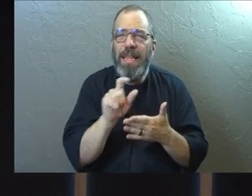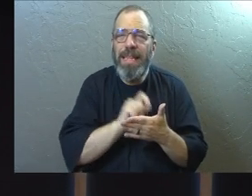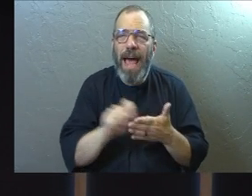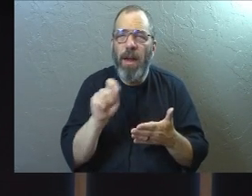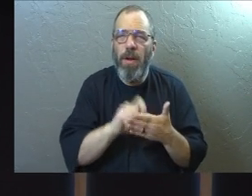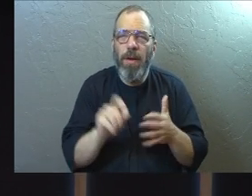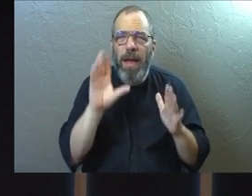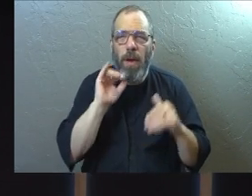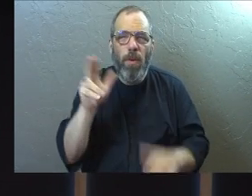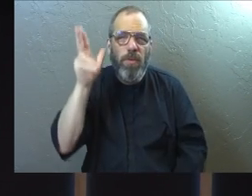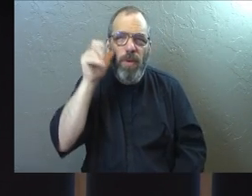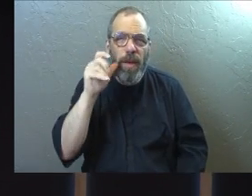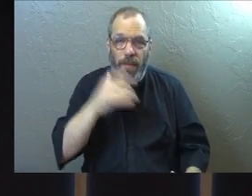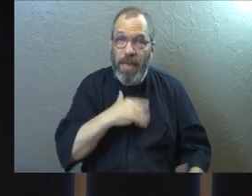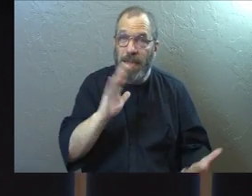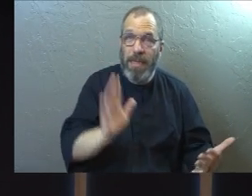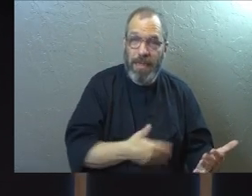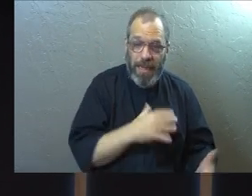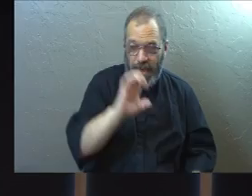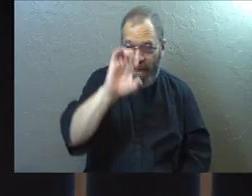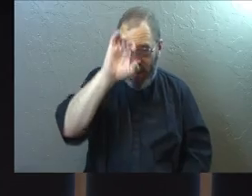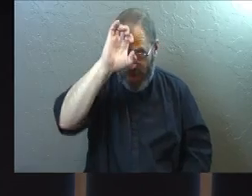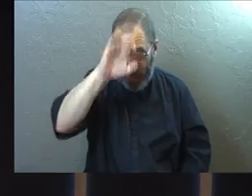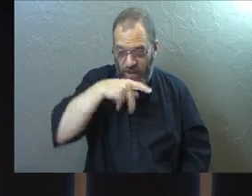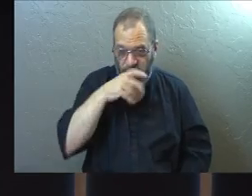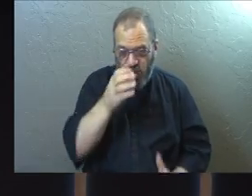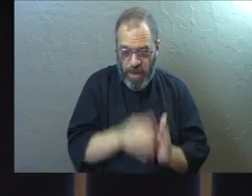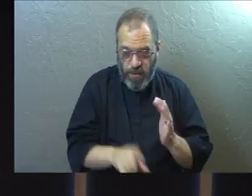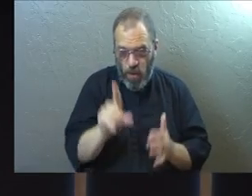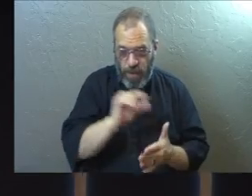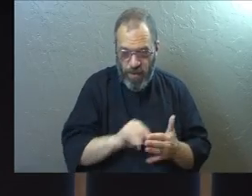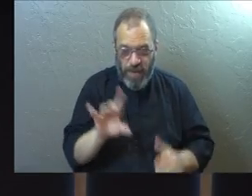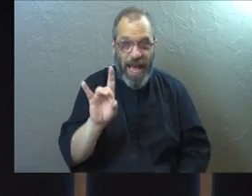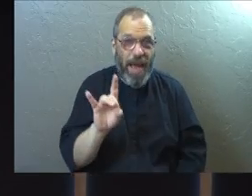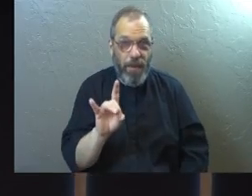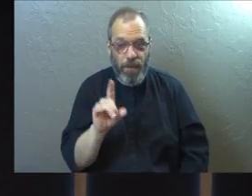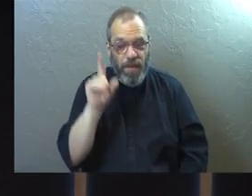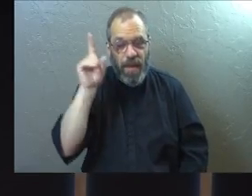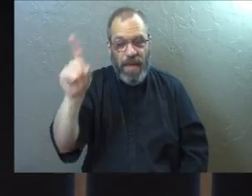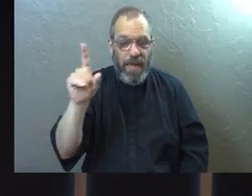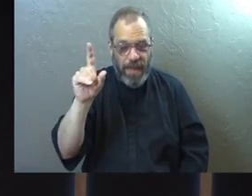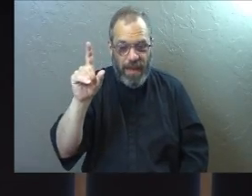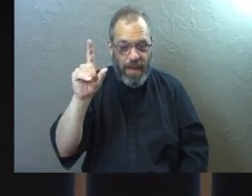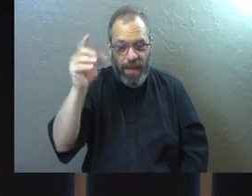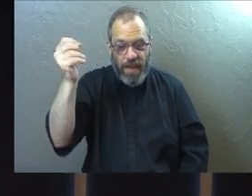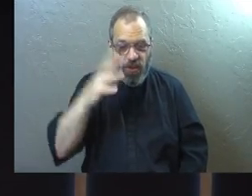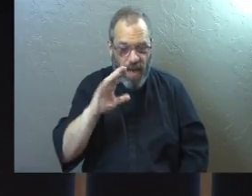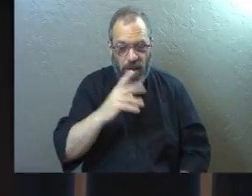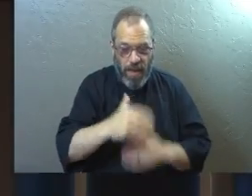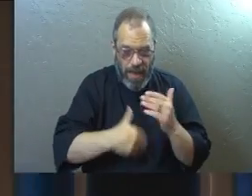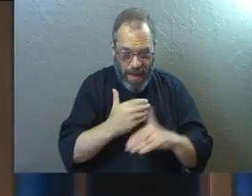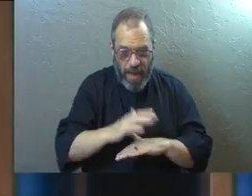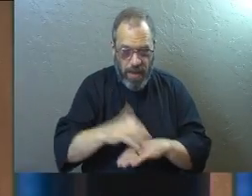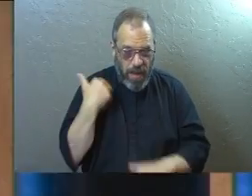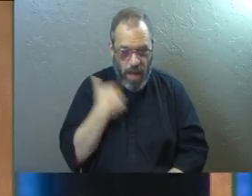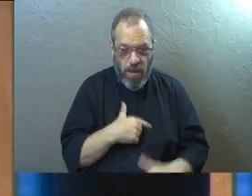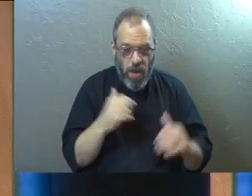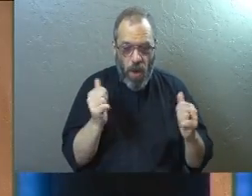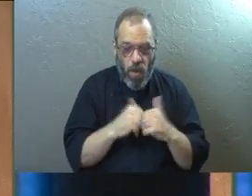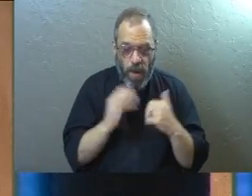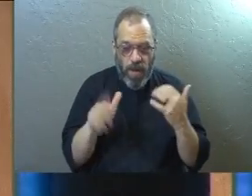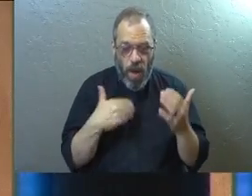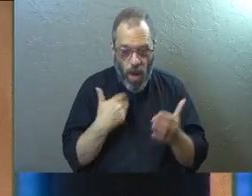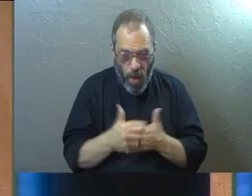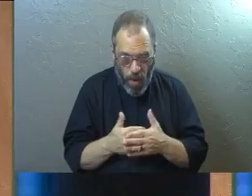hope that you hear them. Ephesians 1.8. He has showered. God has showered his kindness on us along with